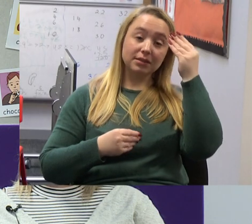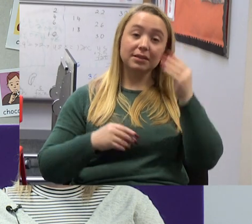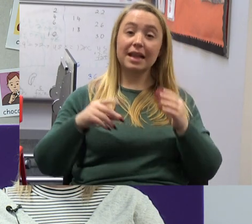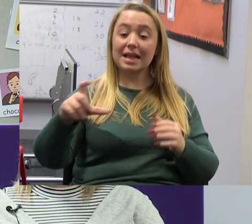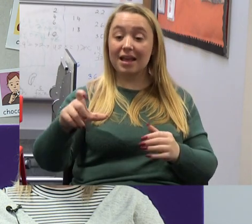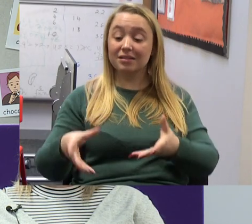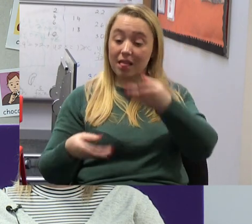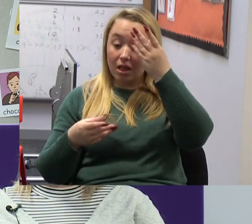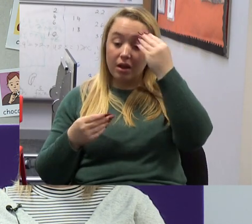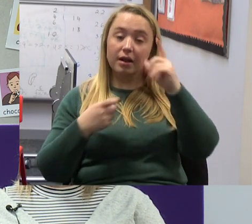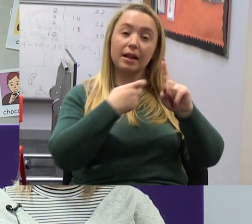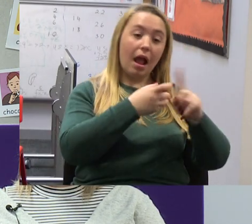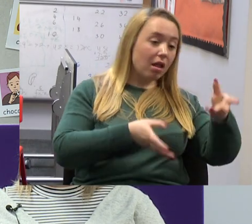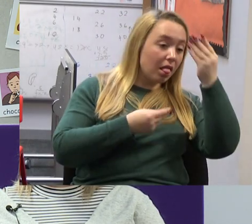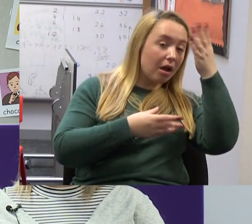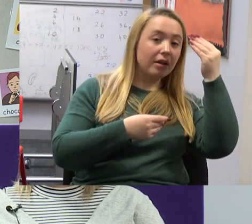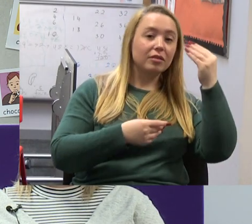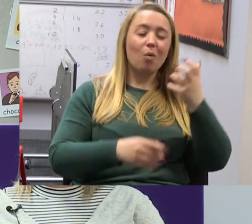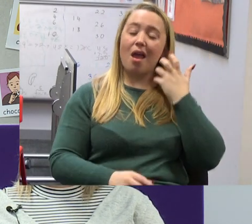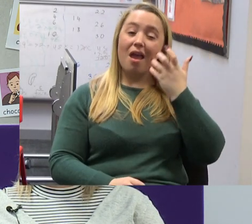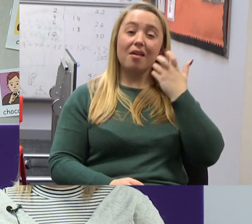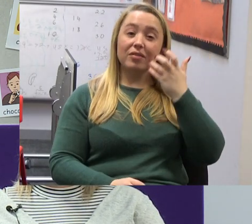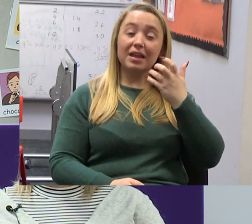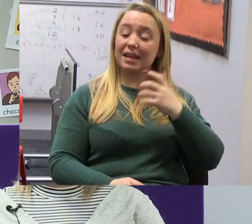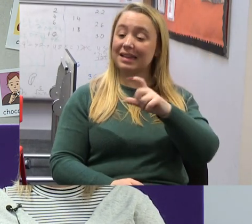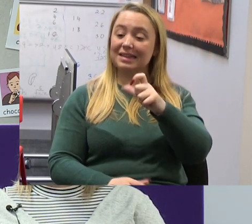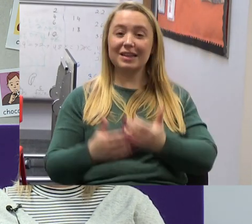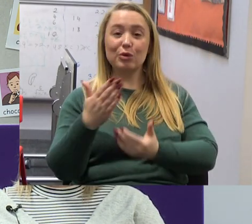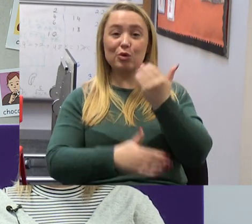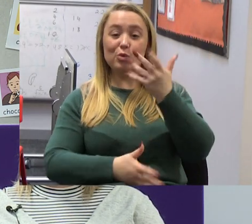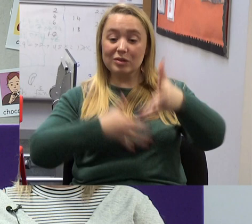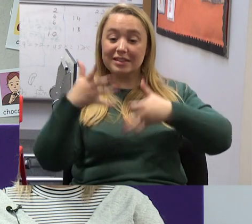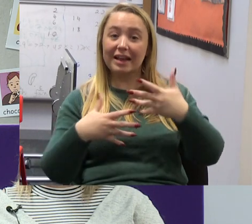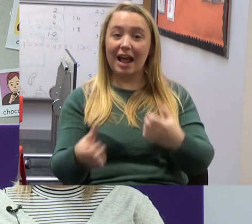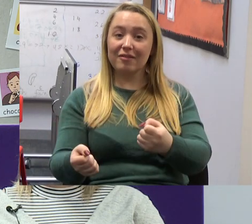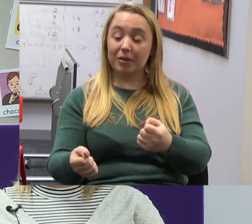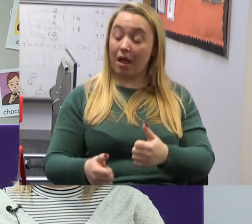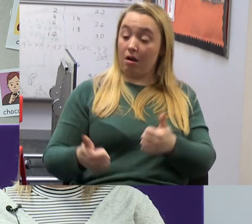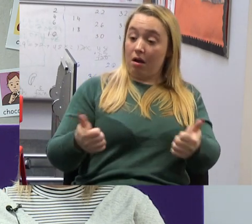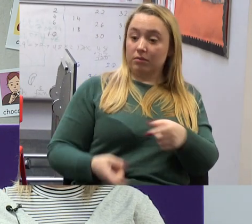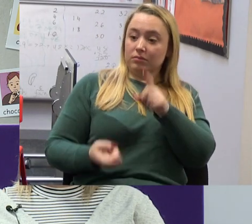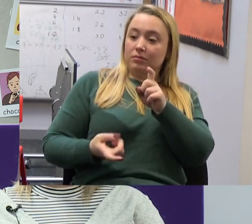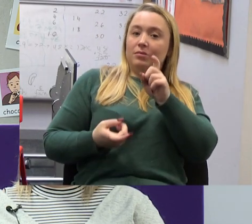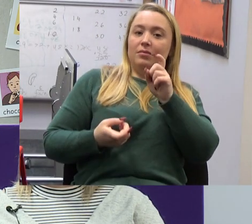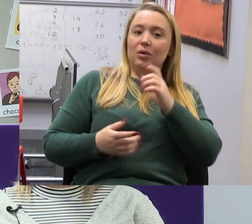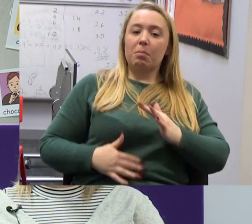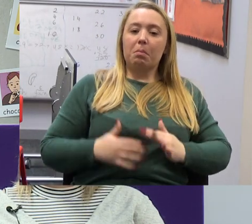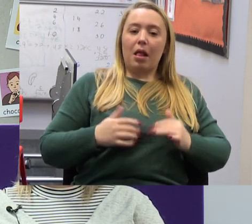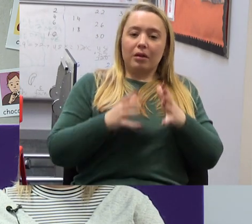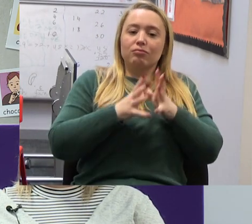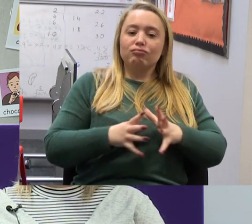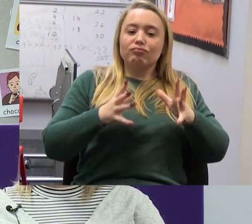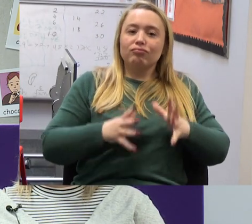learning. Kyle's learning. So every other day, she's bringing home something new. And then we have to learn that as well. So it just builds up